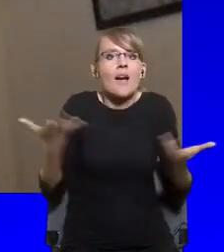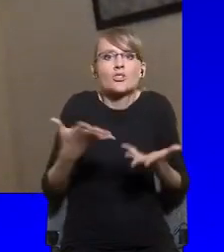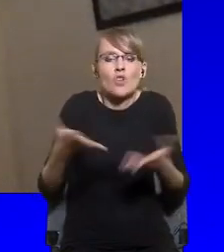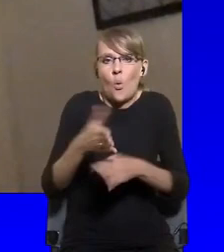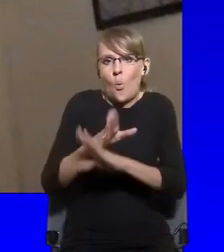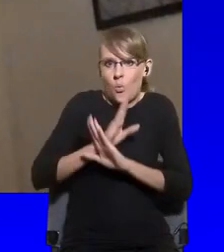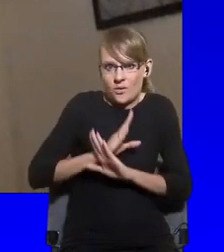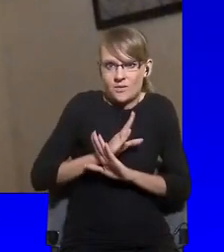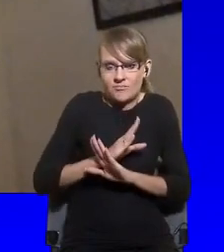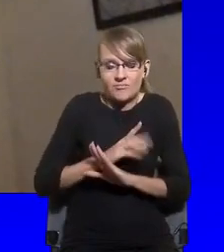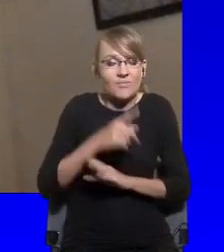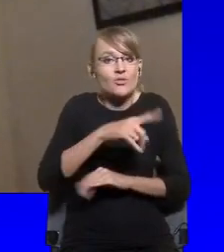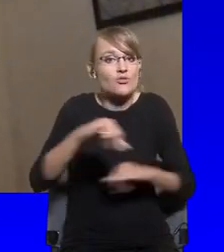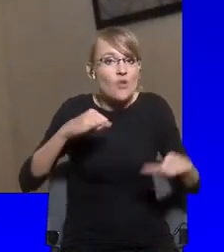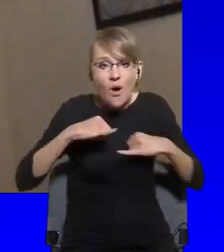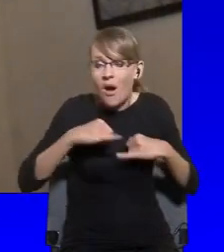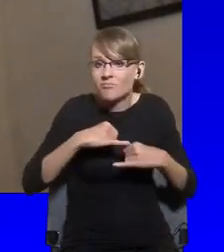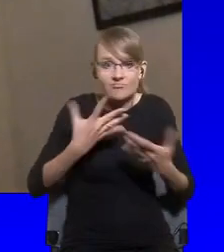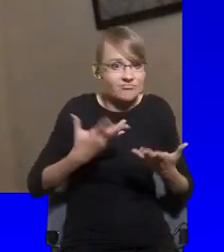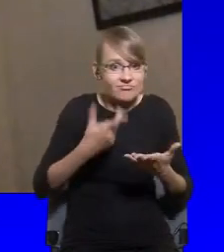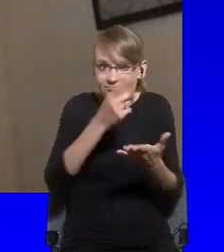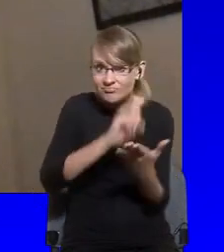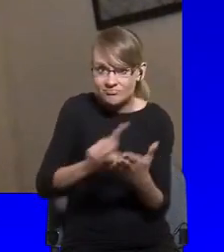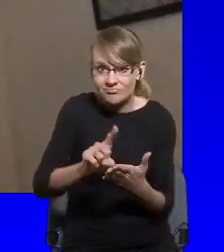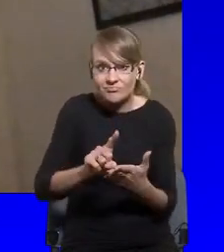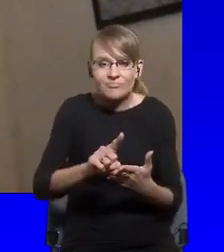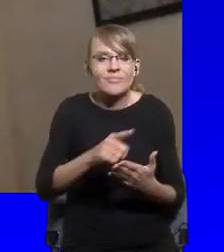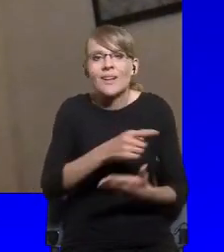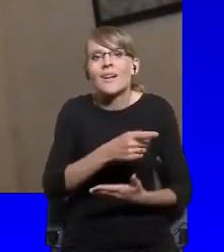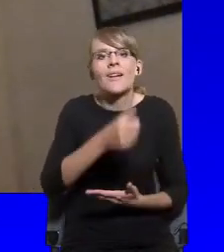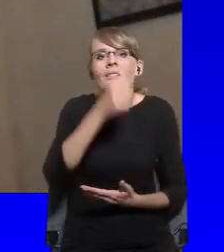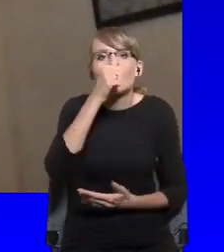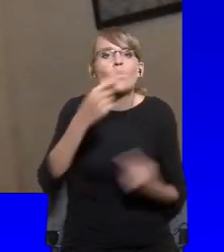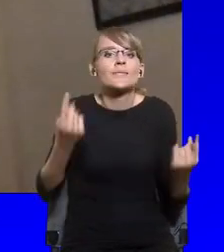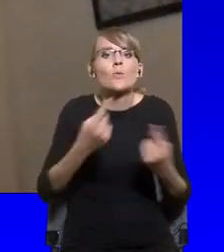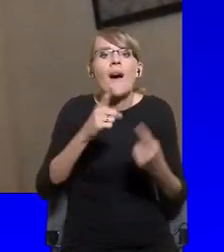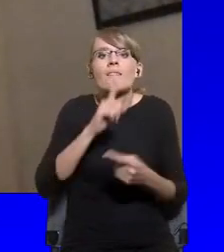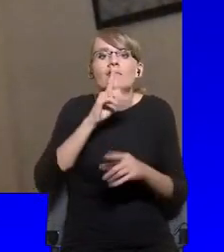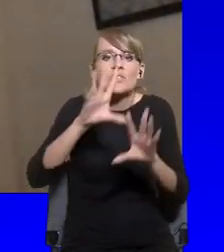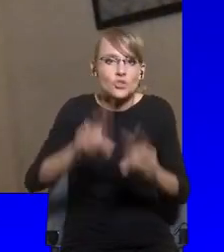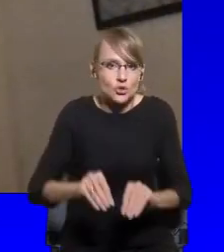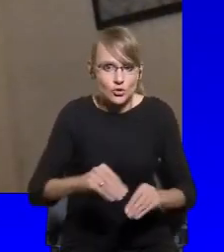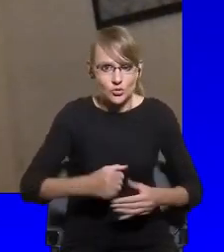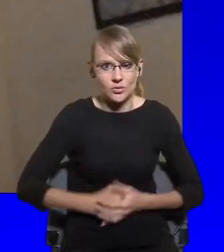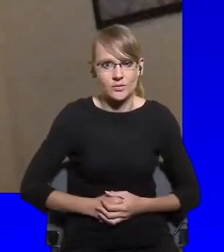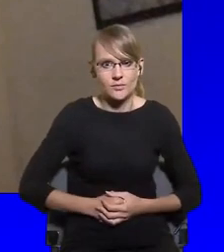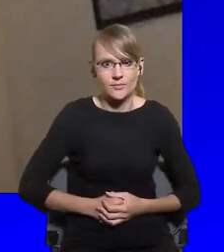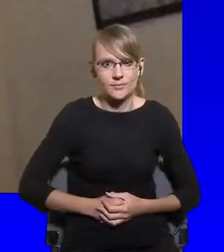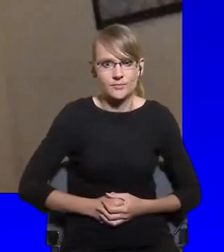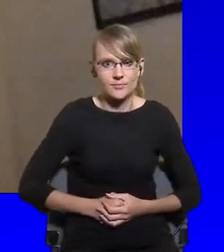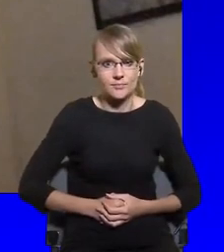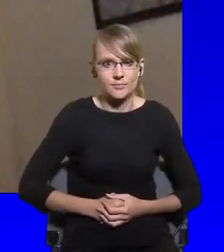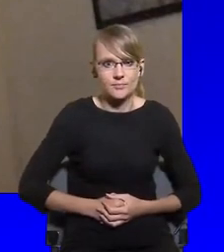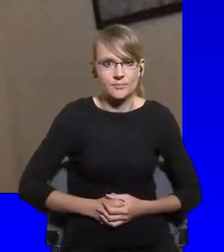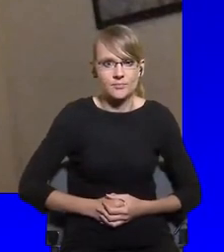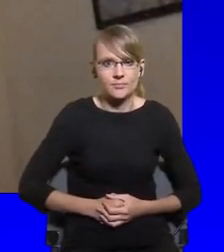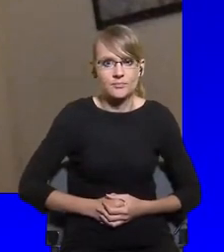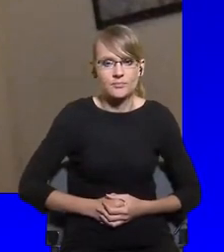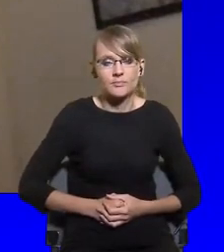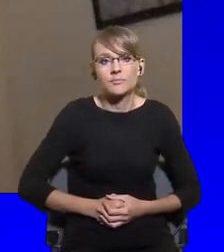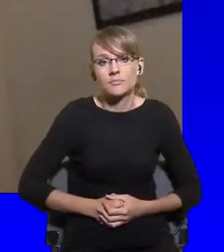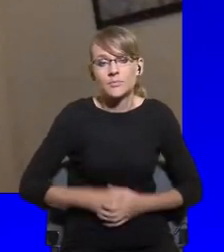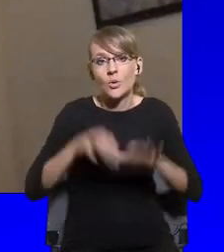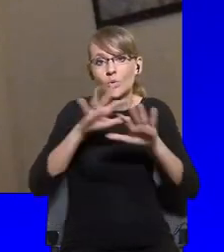very well. And that has actually been an enormous source of accountability in different countries.